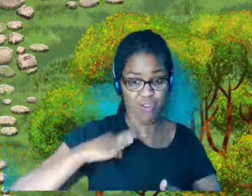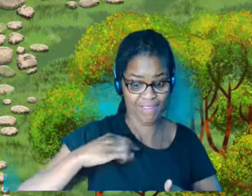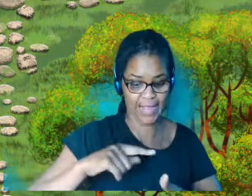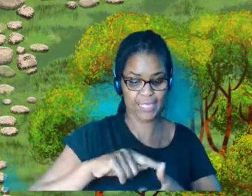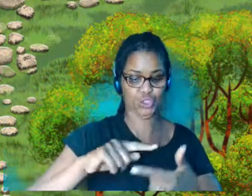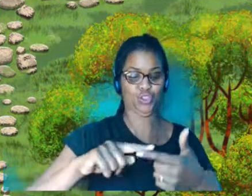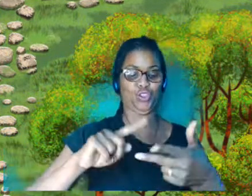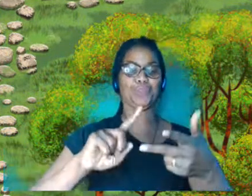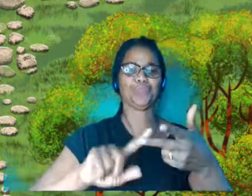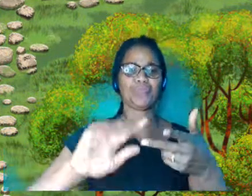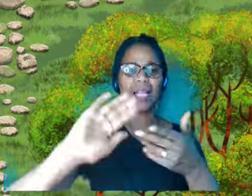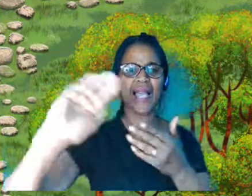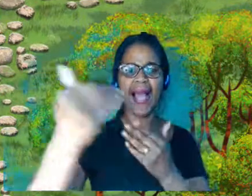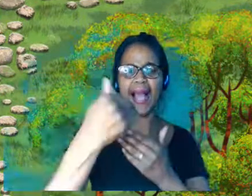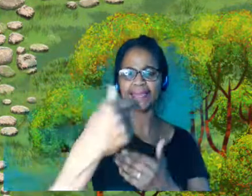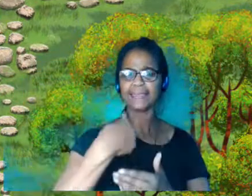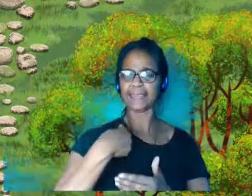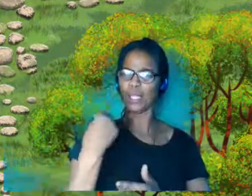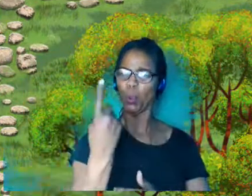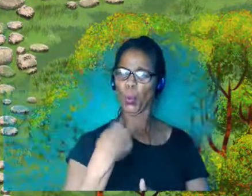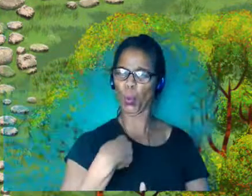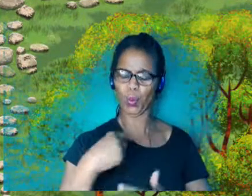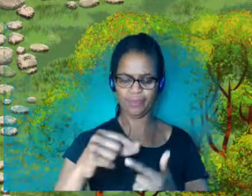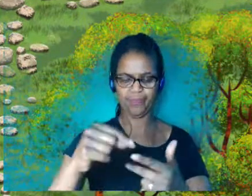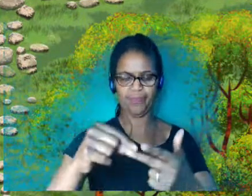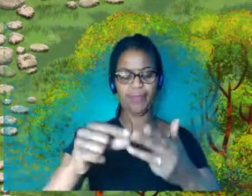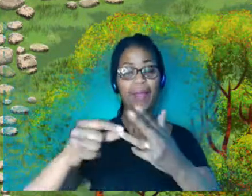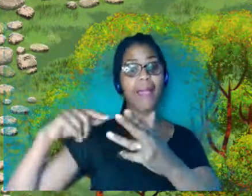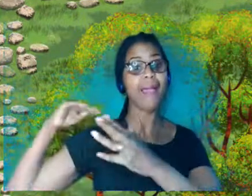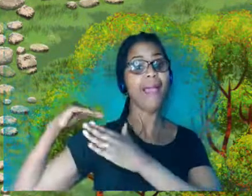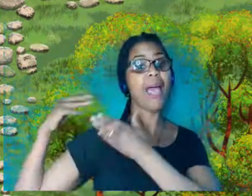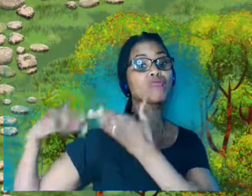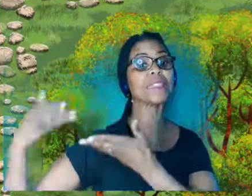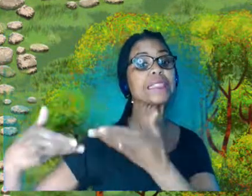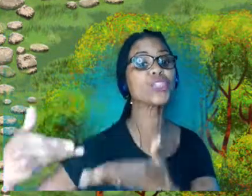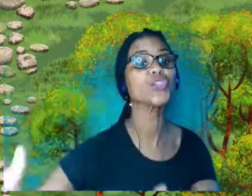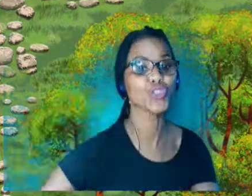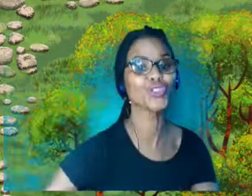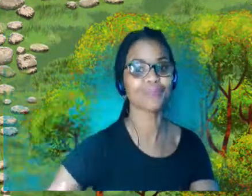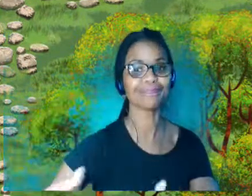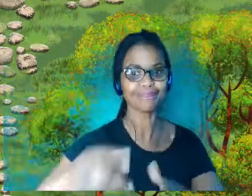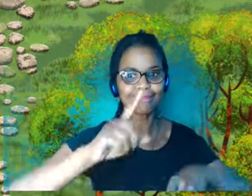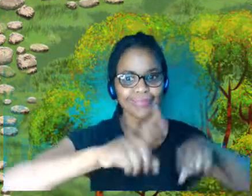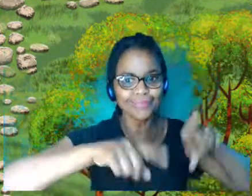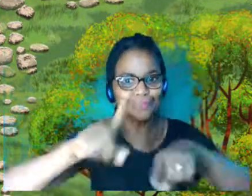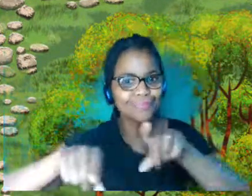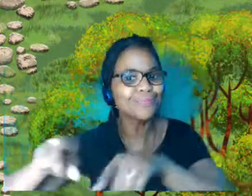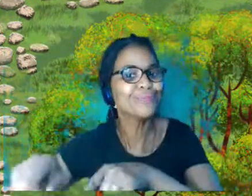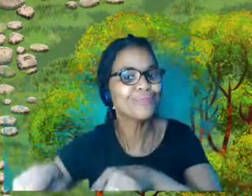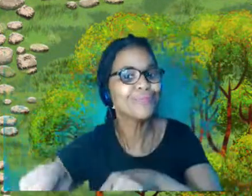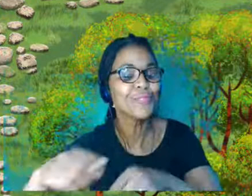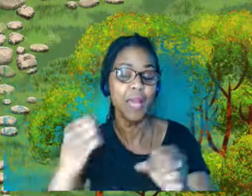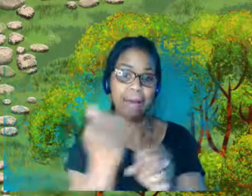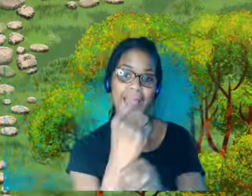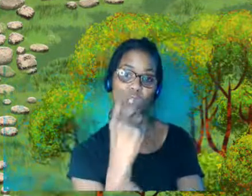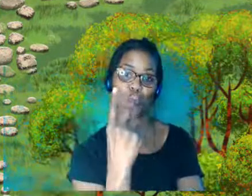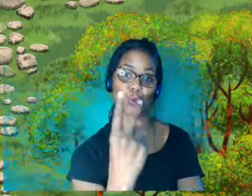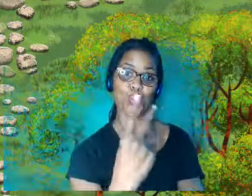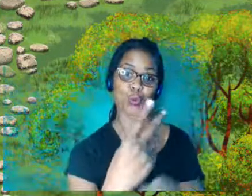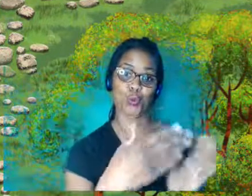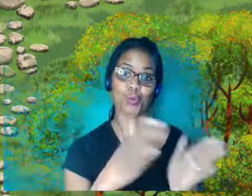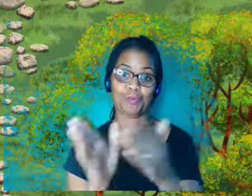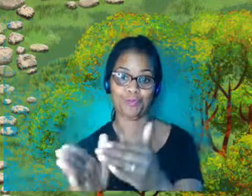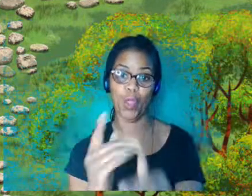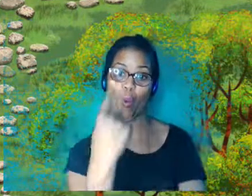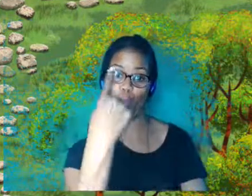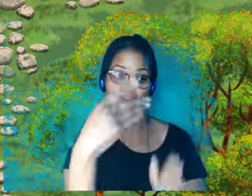identity and heritage. And we have made two kind of versions of the show. One show is for